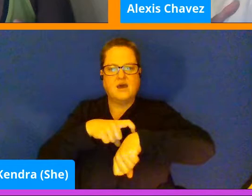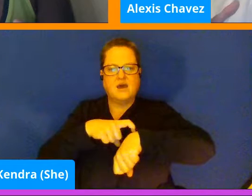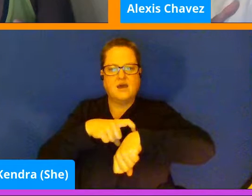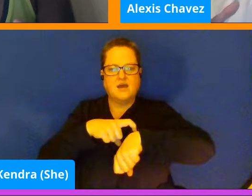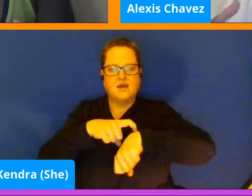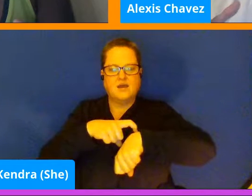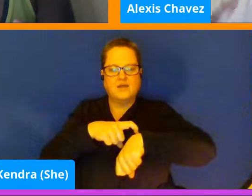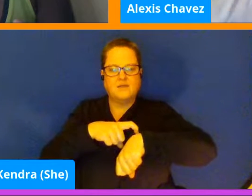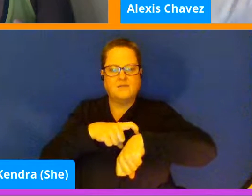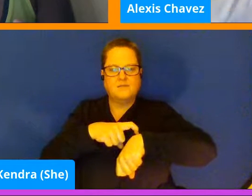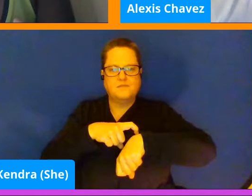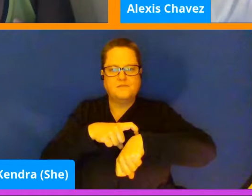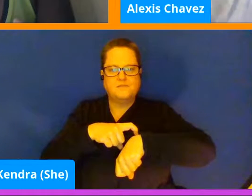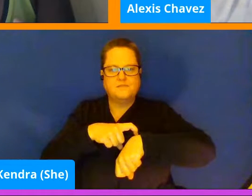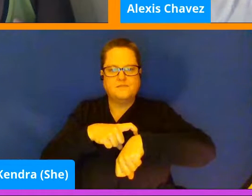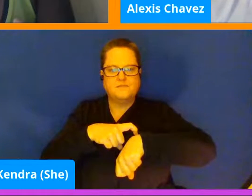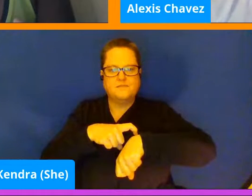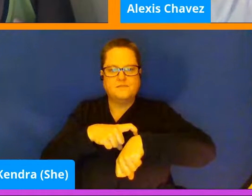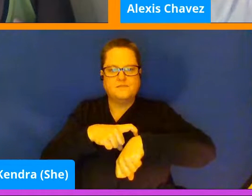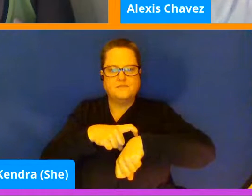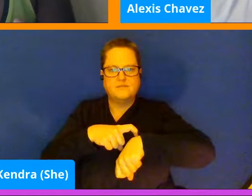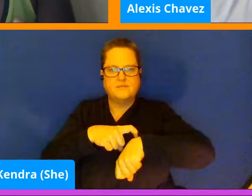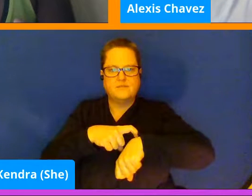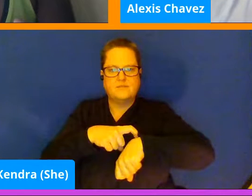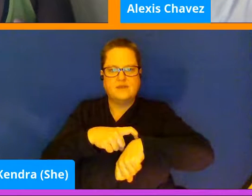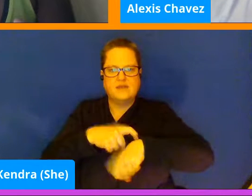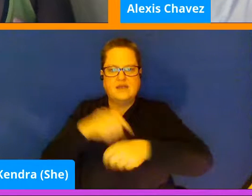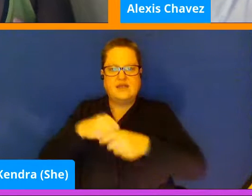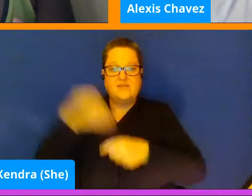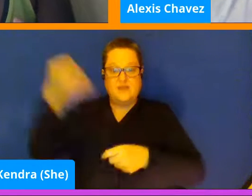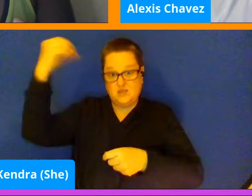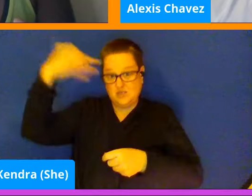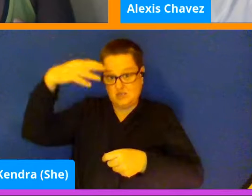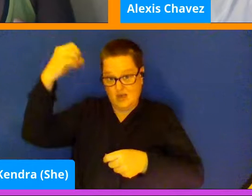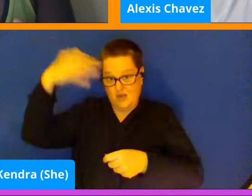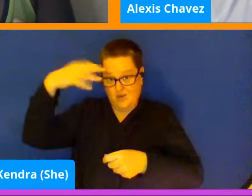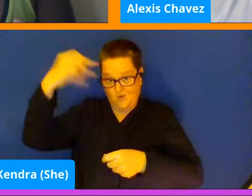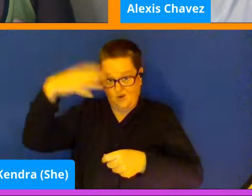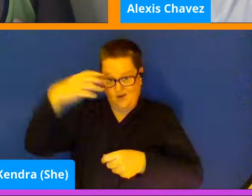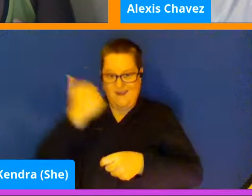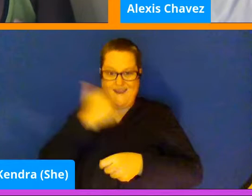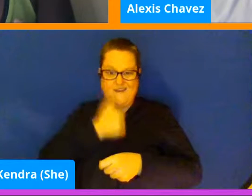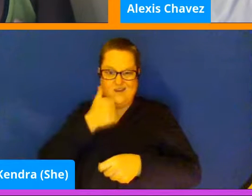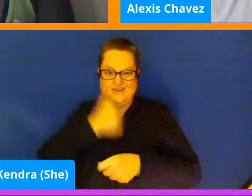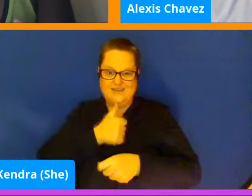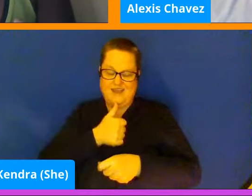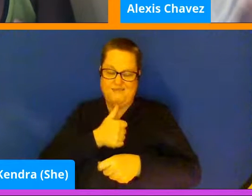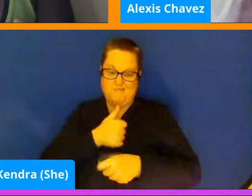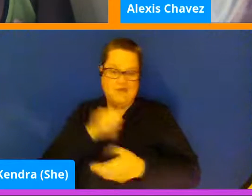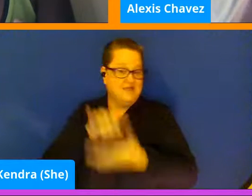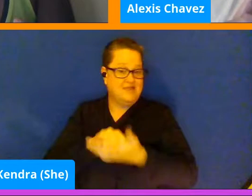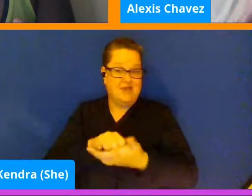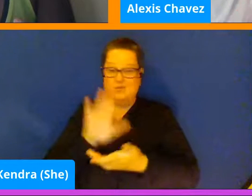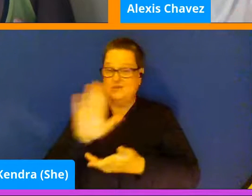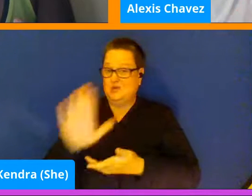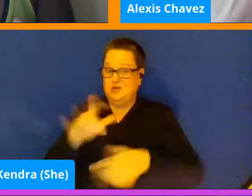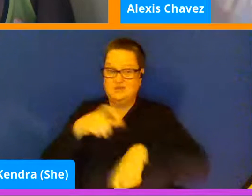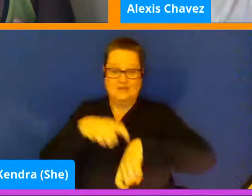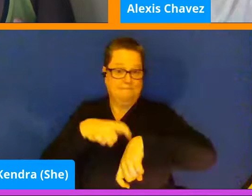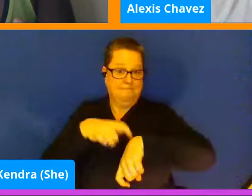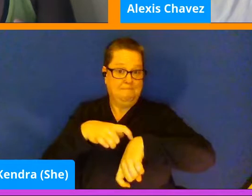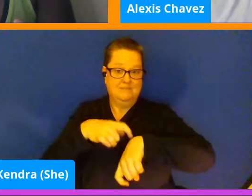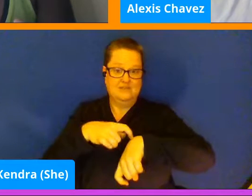bit of more, a little bit of extra time in the shower every morning. And that was her time for herself that she